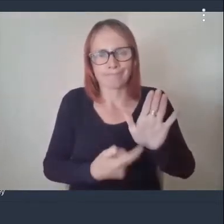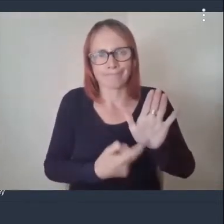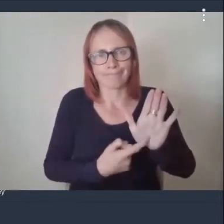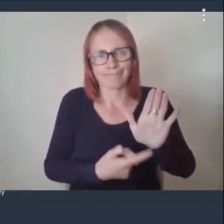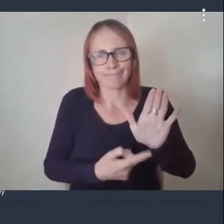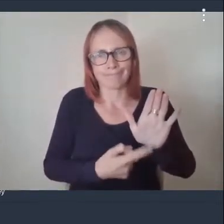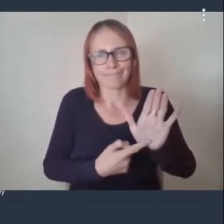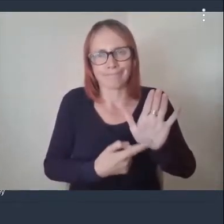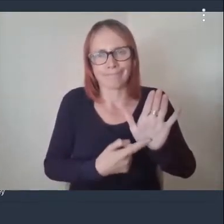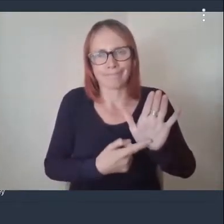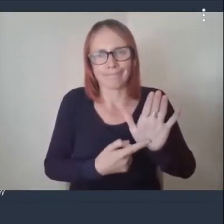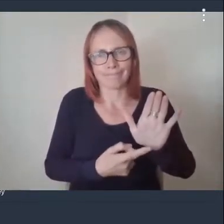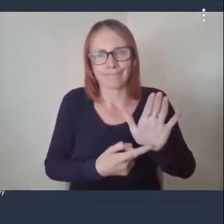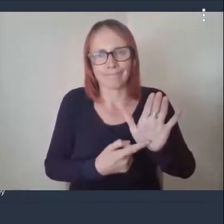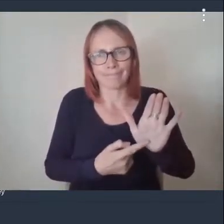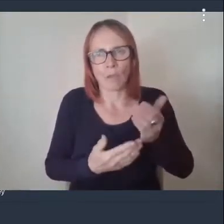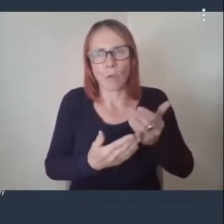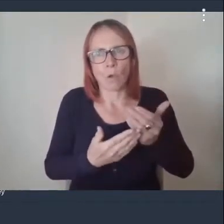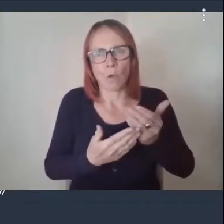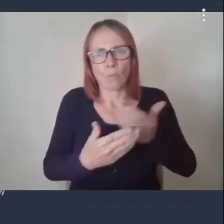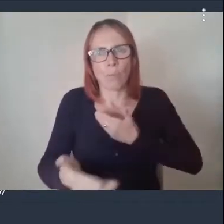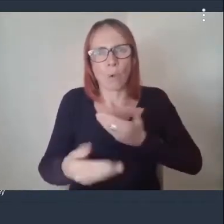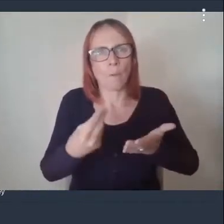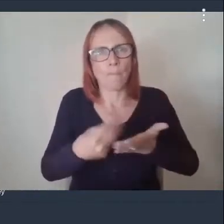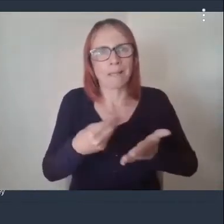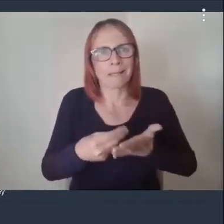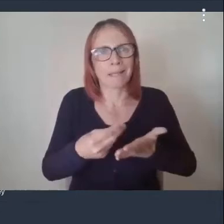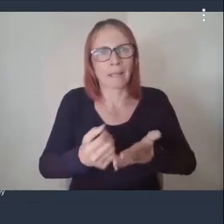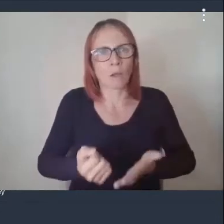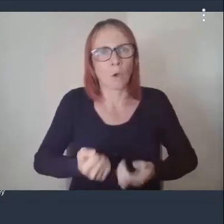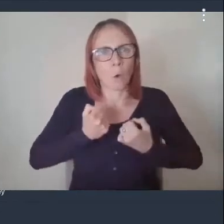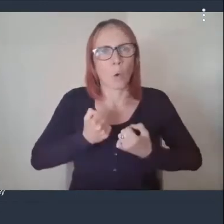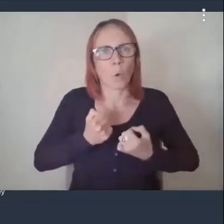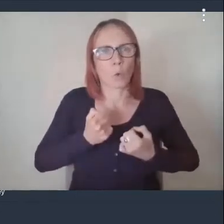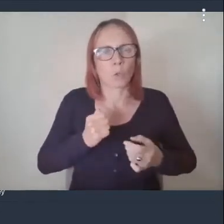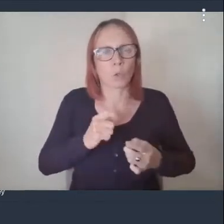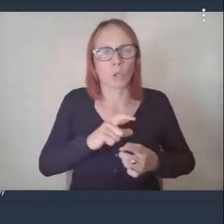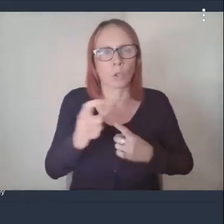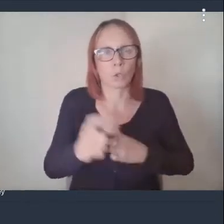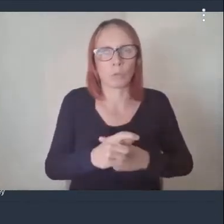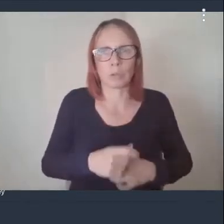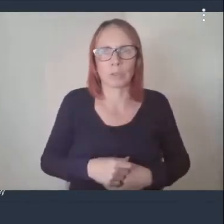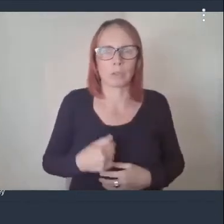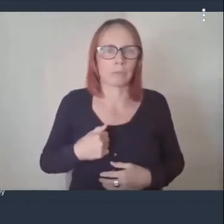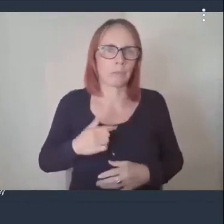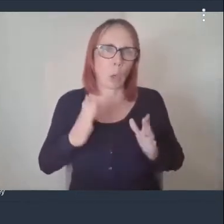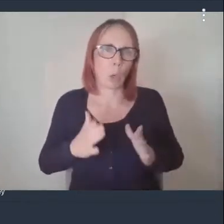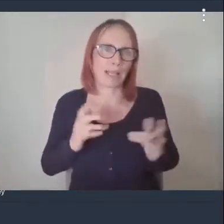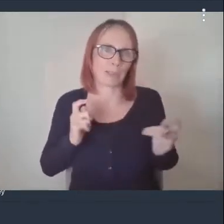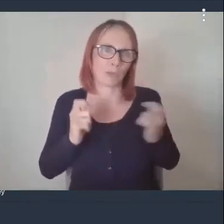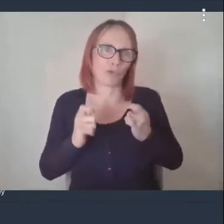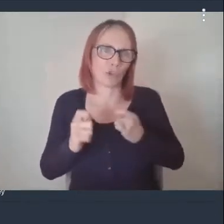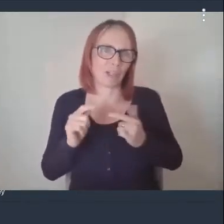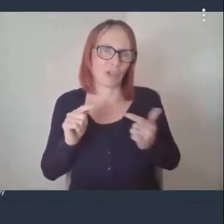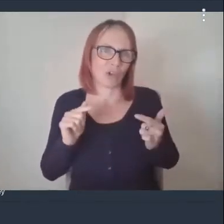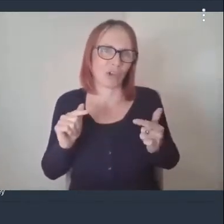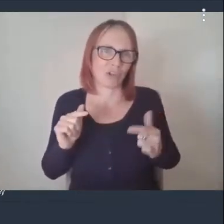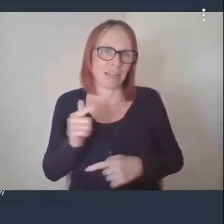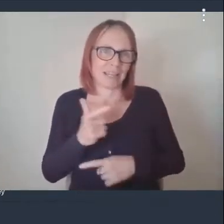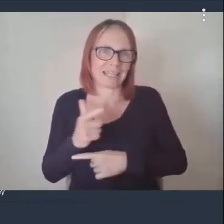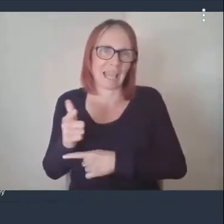spend money in our own communities i had to change i camera the other one dropped off so i'm here but i still keep going